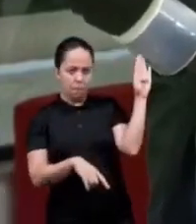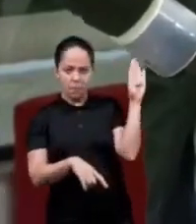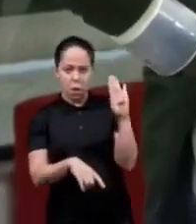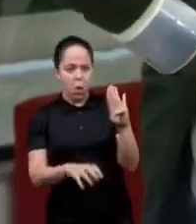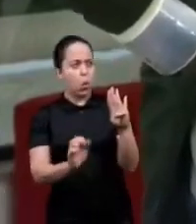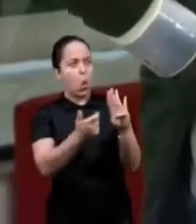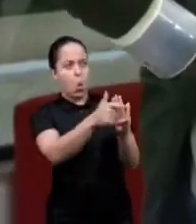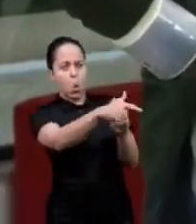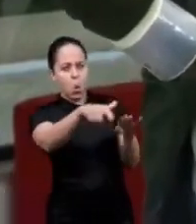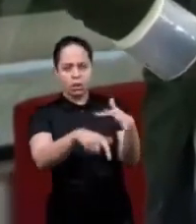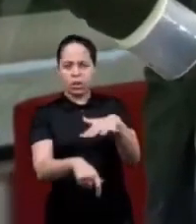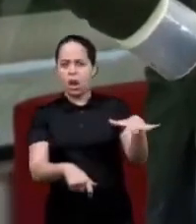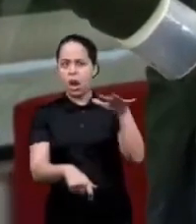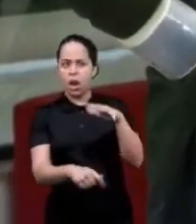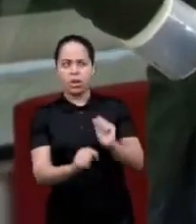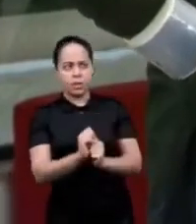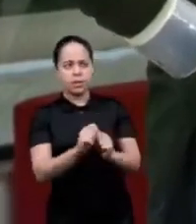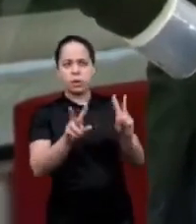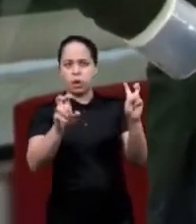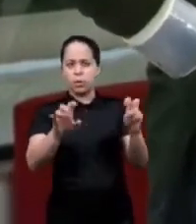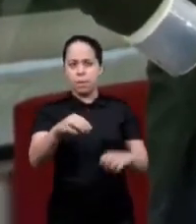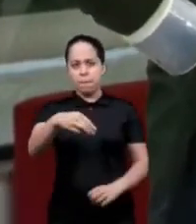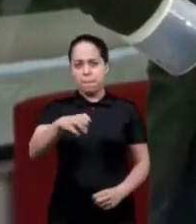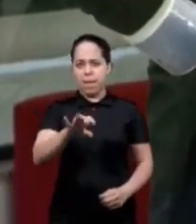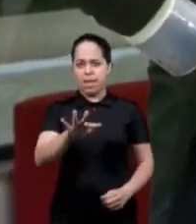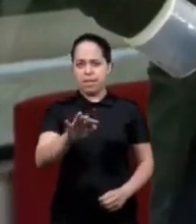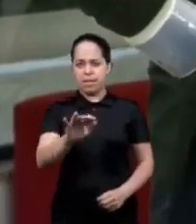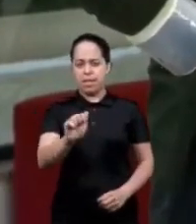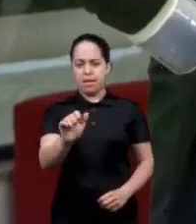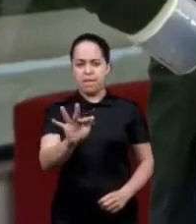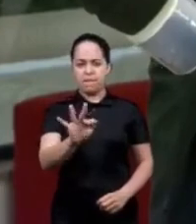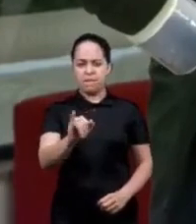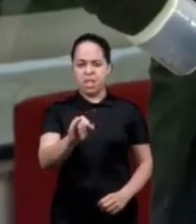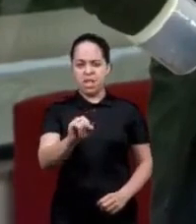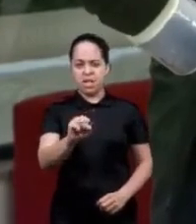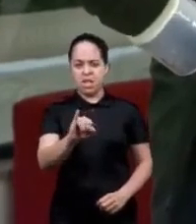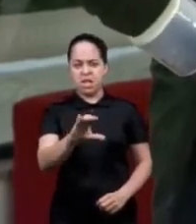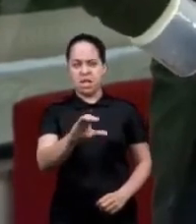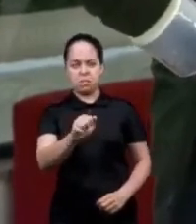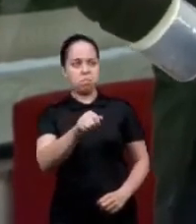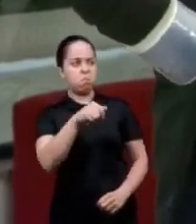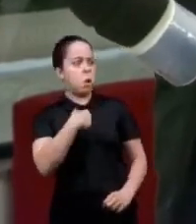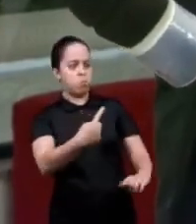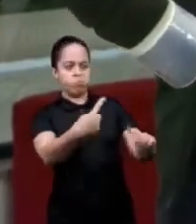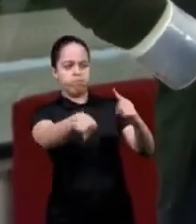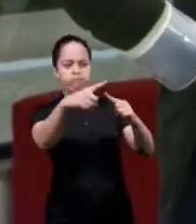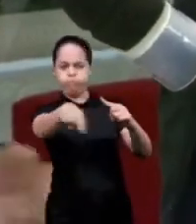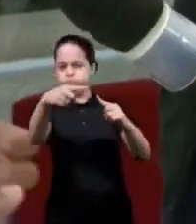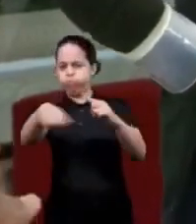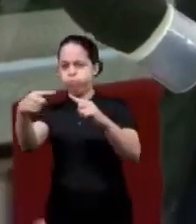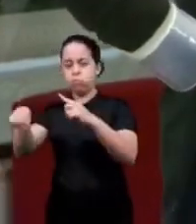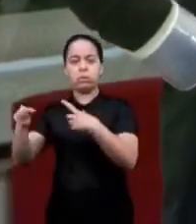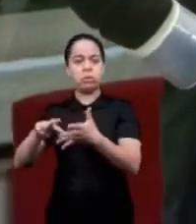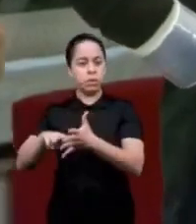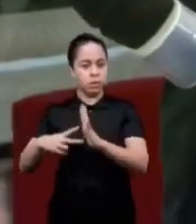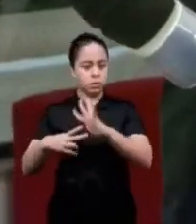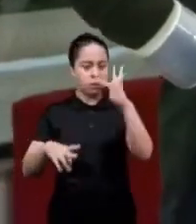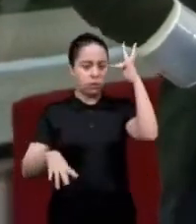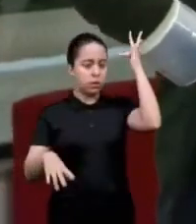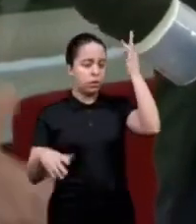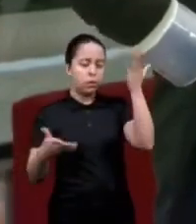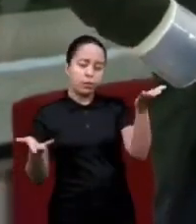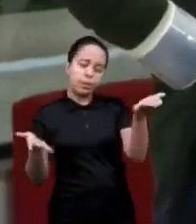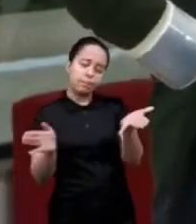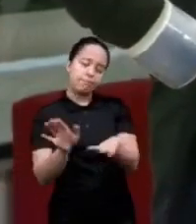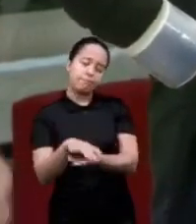or other people that worked with metaphysics and metaphysics is philosophy so there are